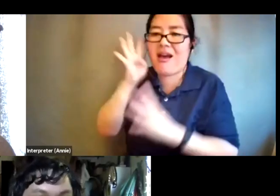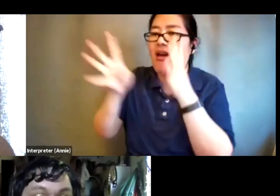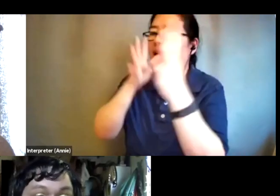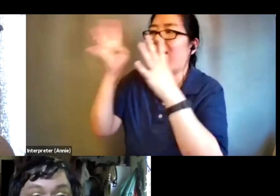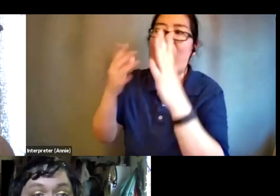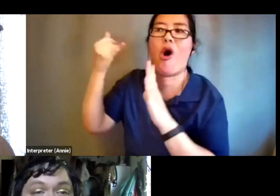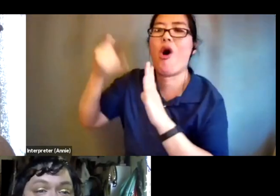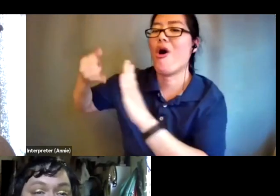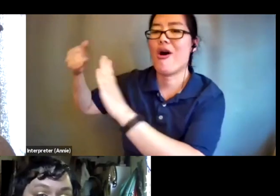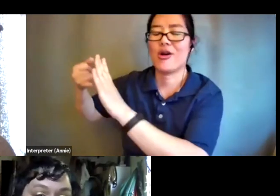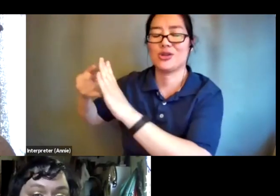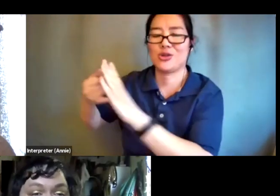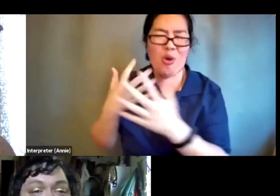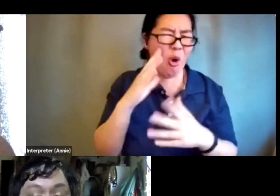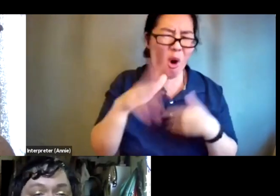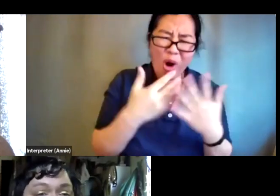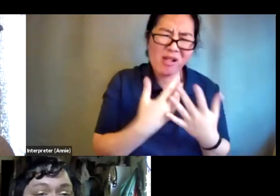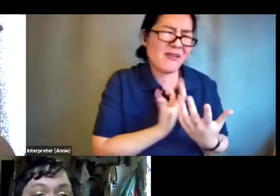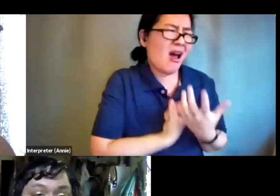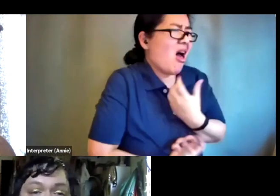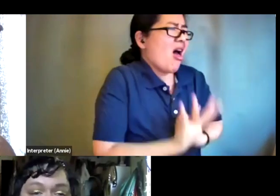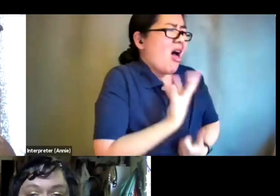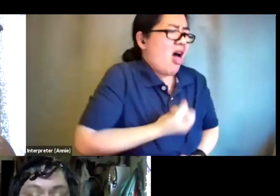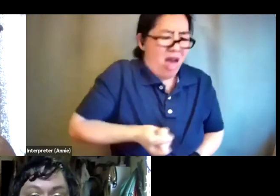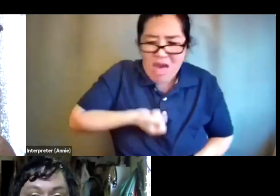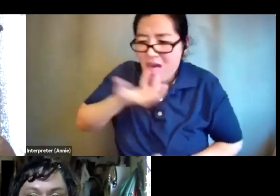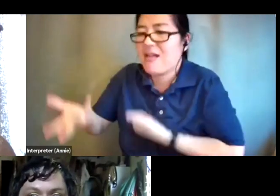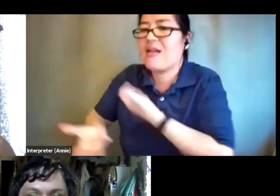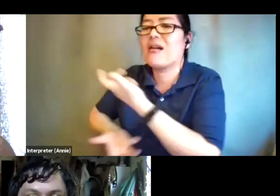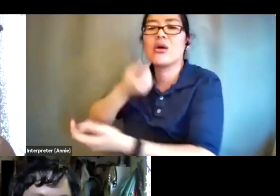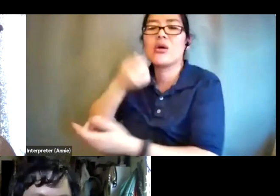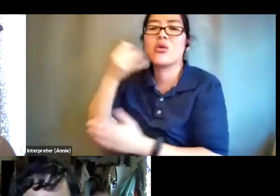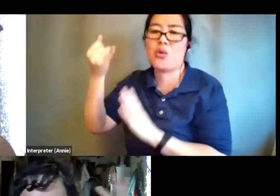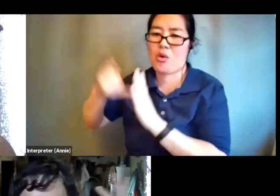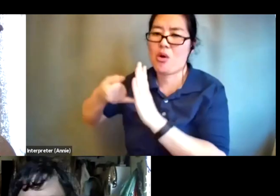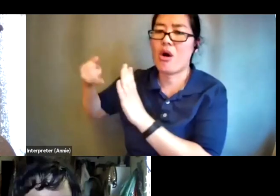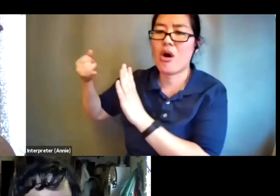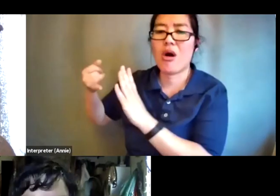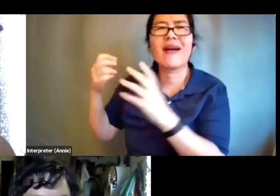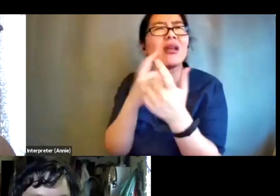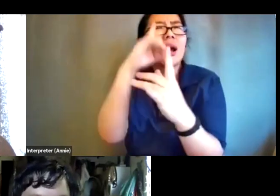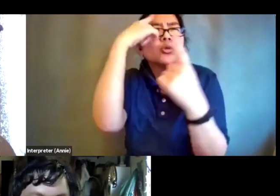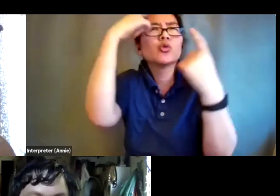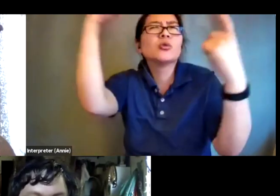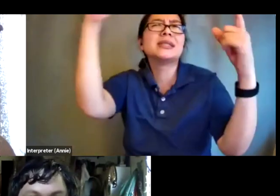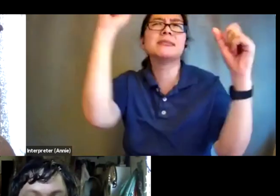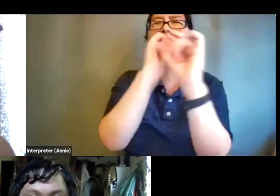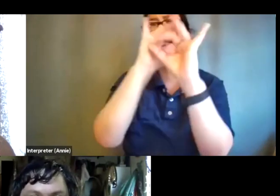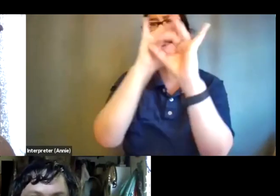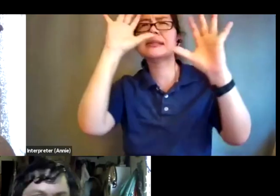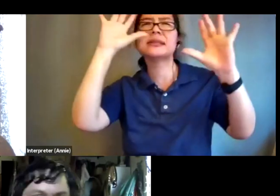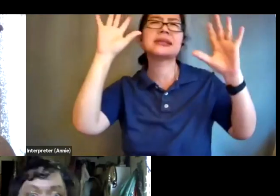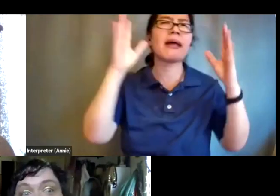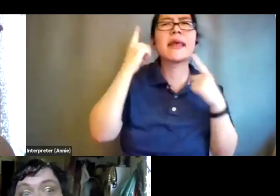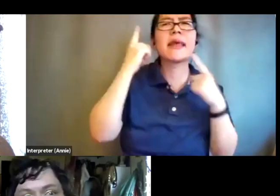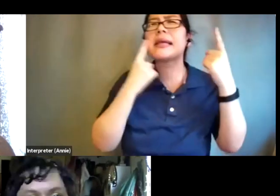longing in my voice and i can draw pictures of what i'm dreaming about or thinking about or or